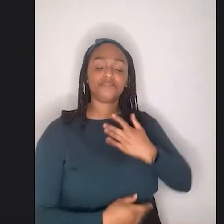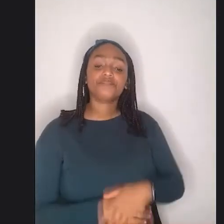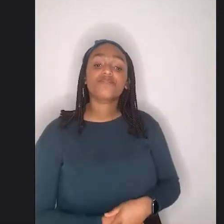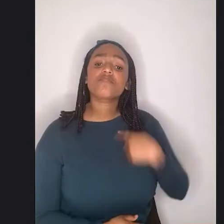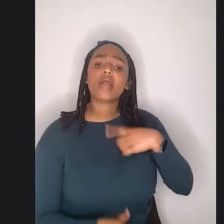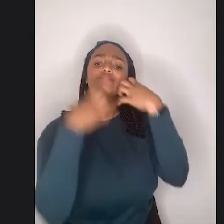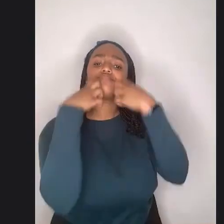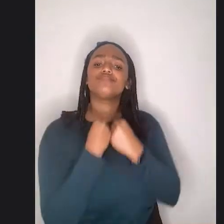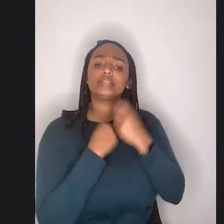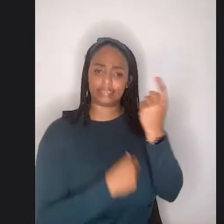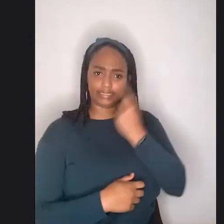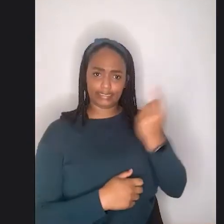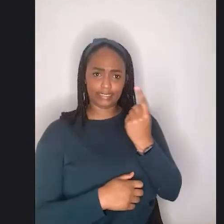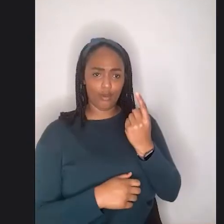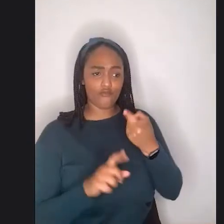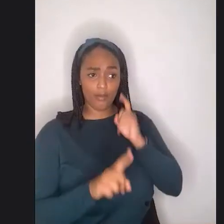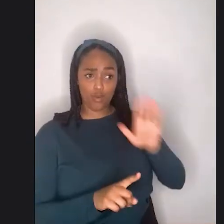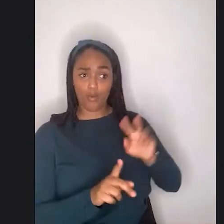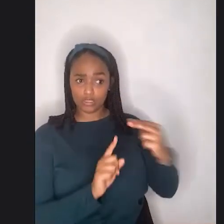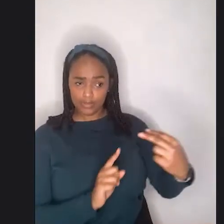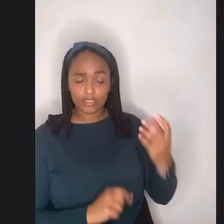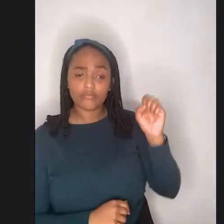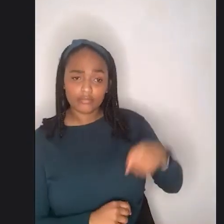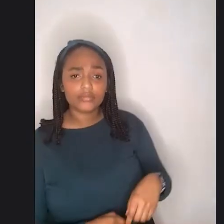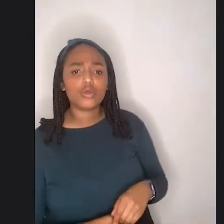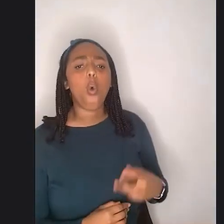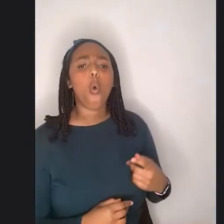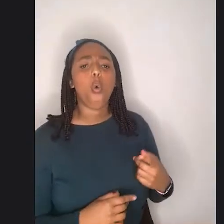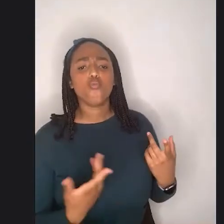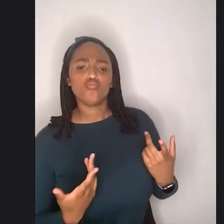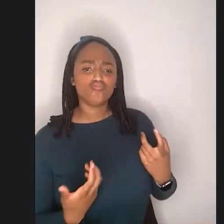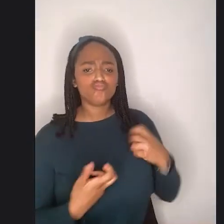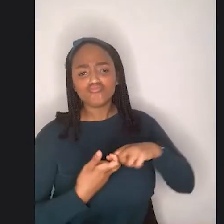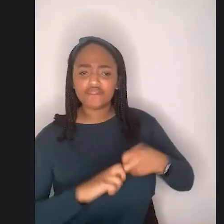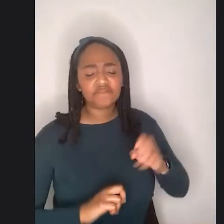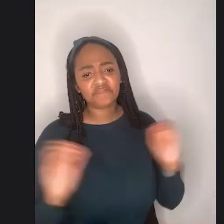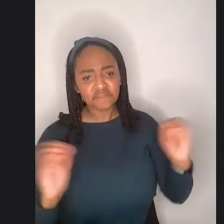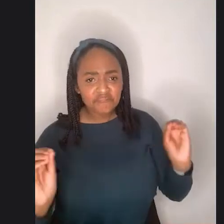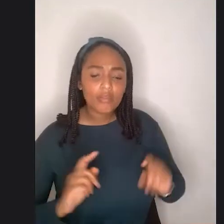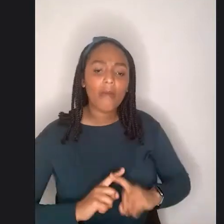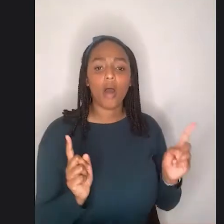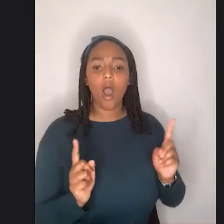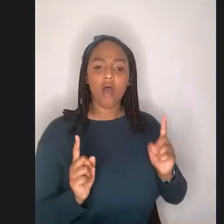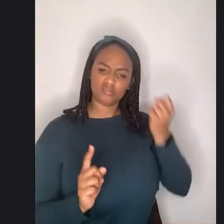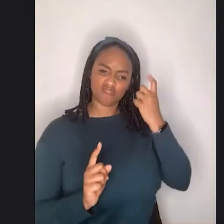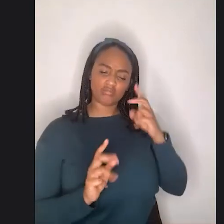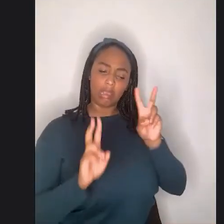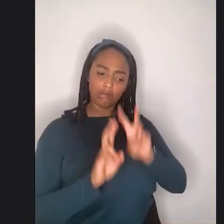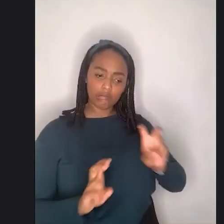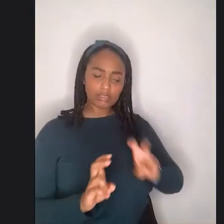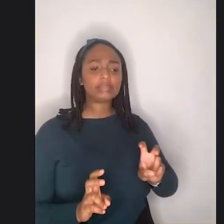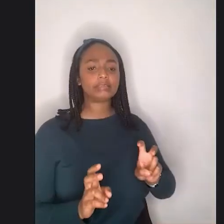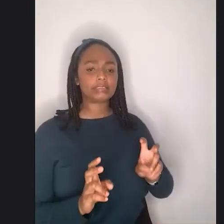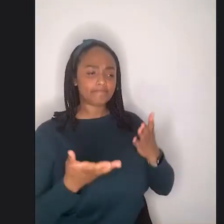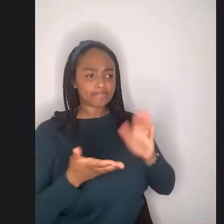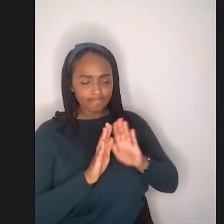this perspective. So yeah, no harm done, but, you know, just make sure, you know, there's a bit of discernment there. One of